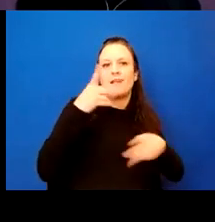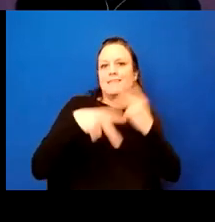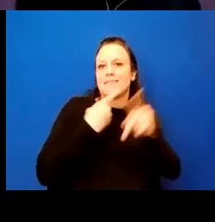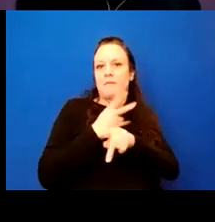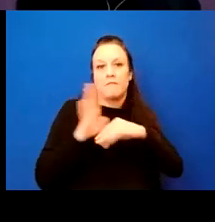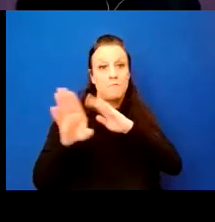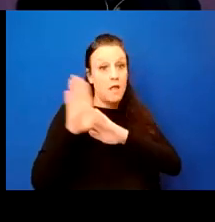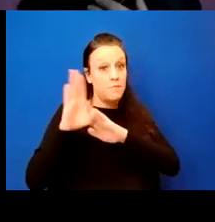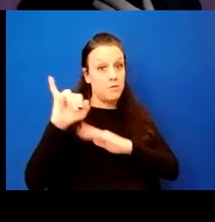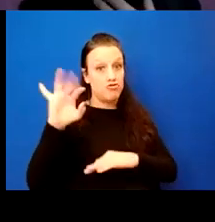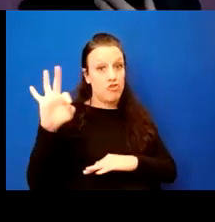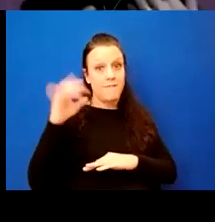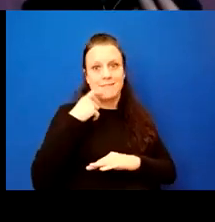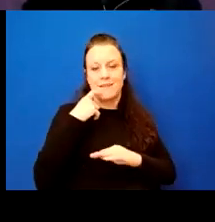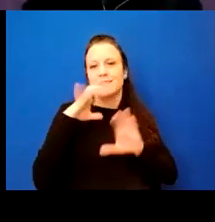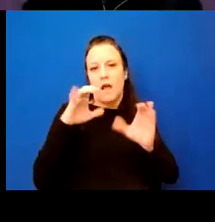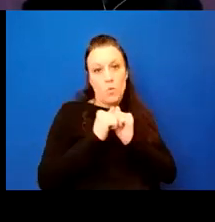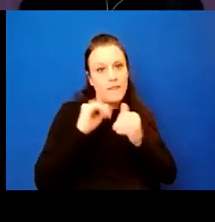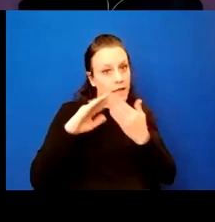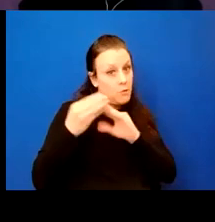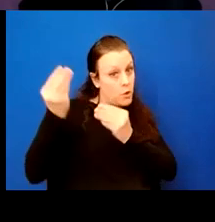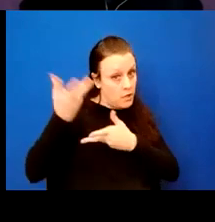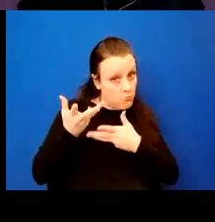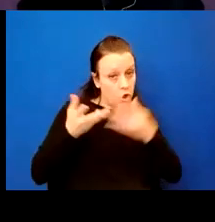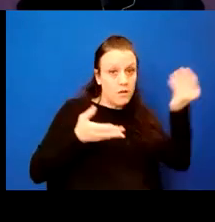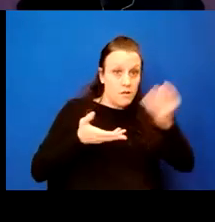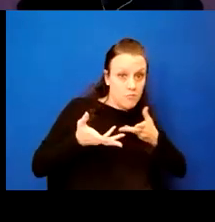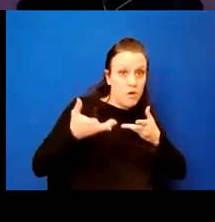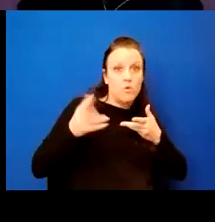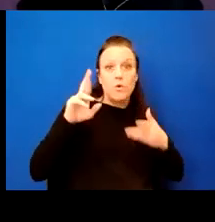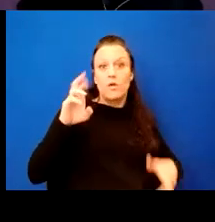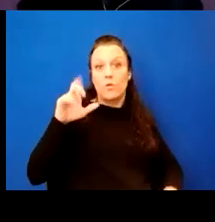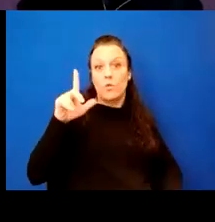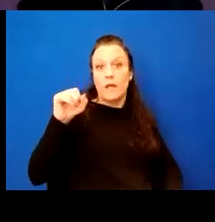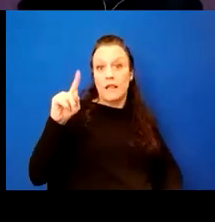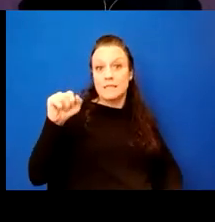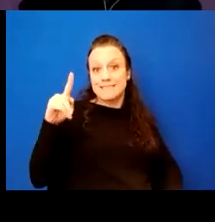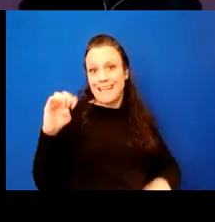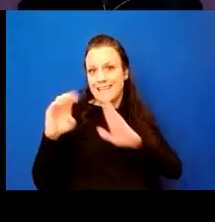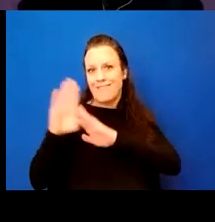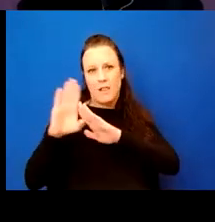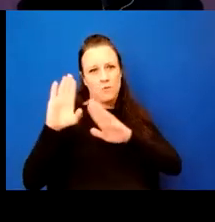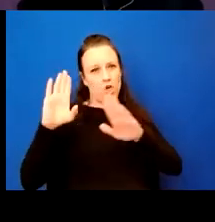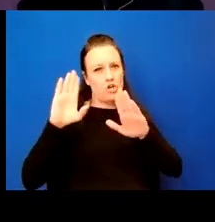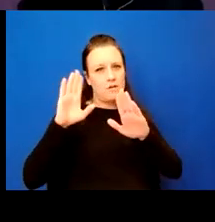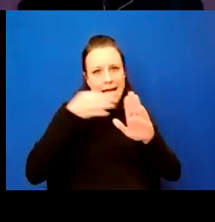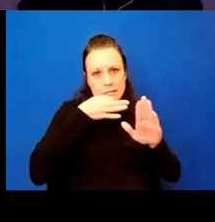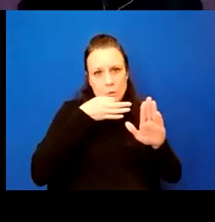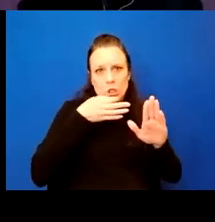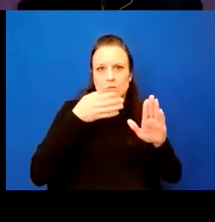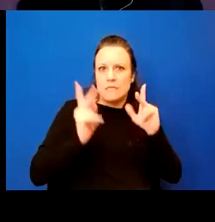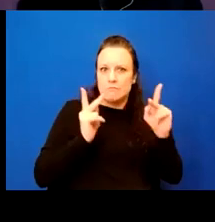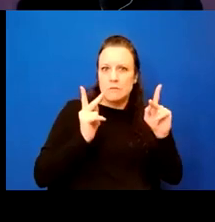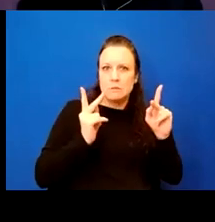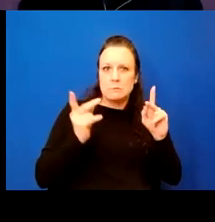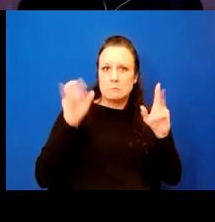And again, as Jeff said that this was done with community input with real estate developer experts, um, you know, weighing in on what, what it was,